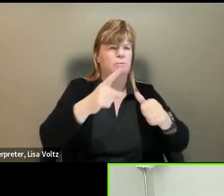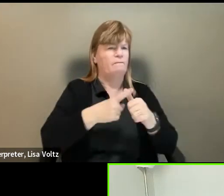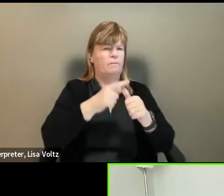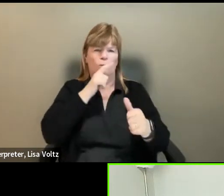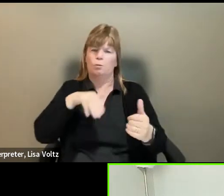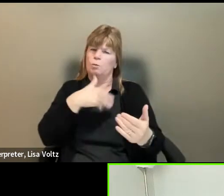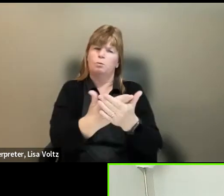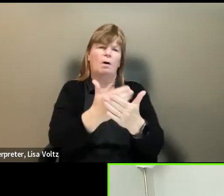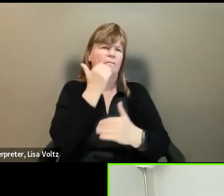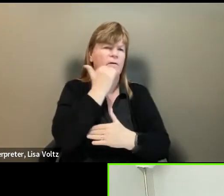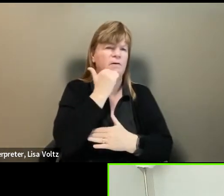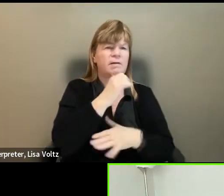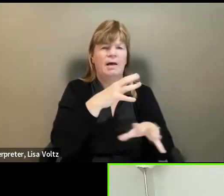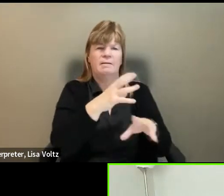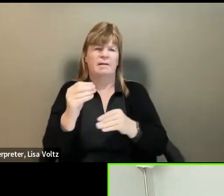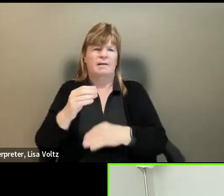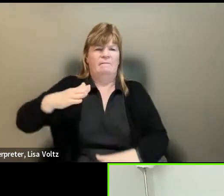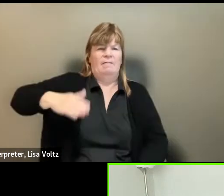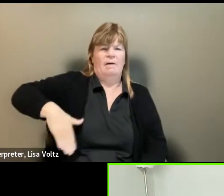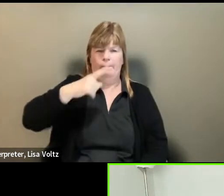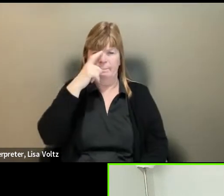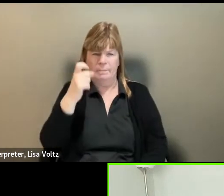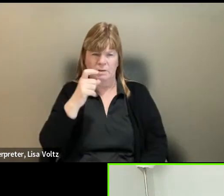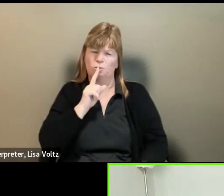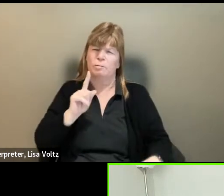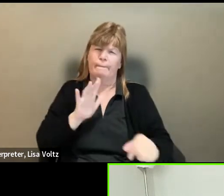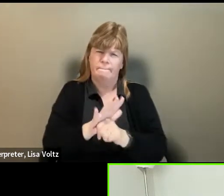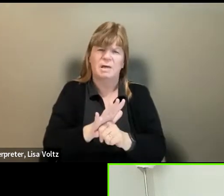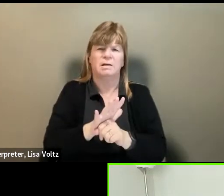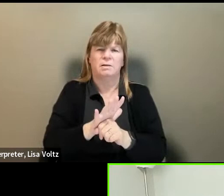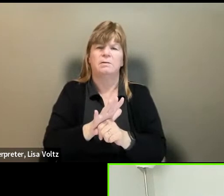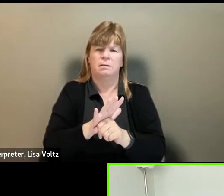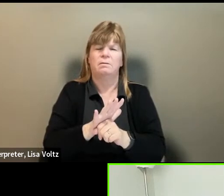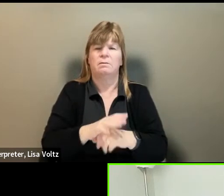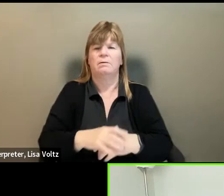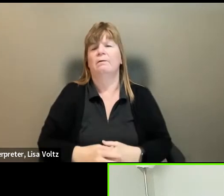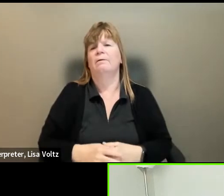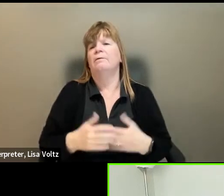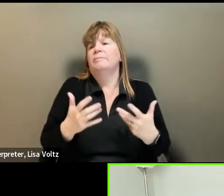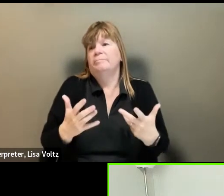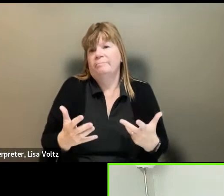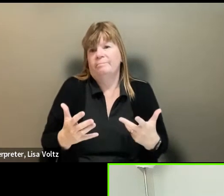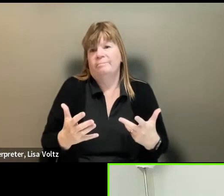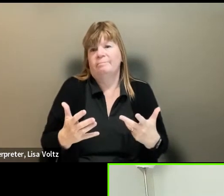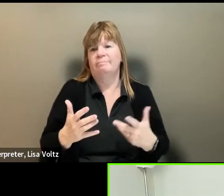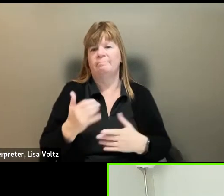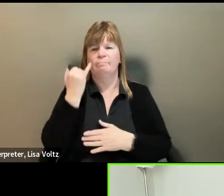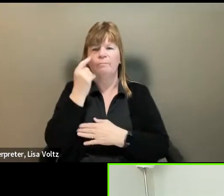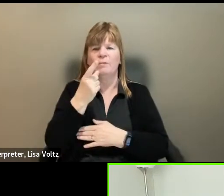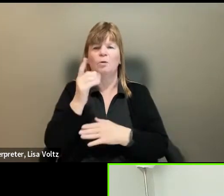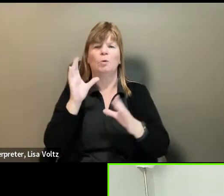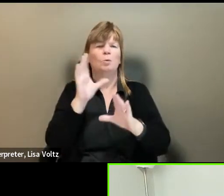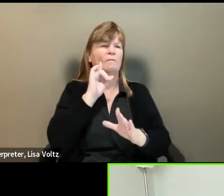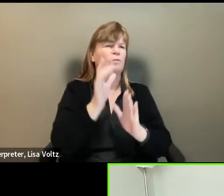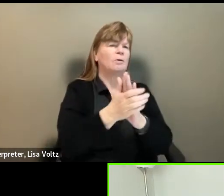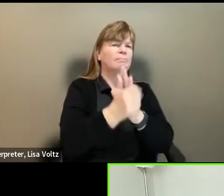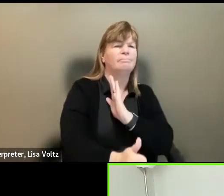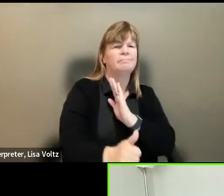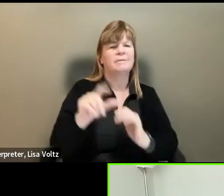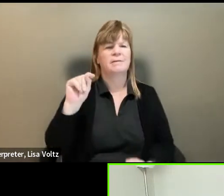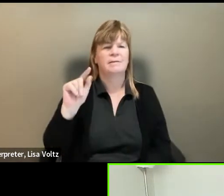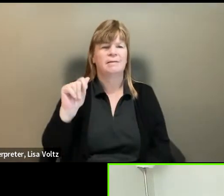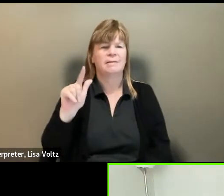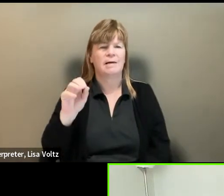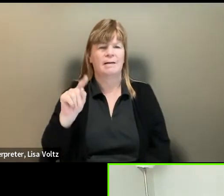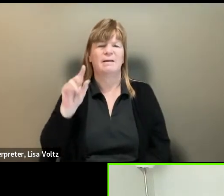leave late because they are committed to this. So when we're looking for talent, this is a talent that